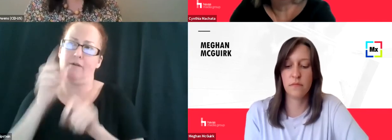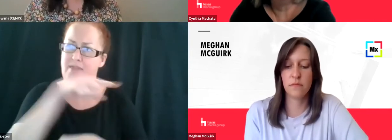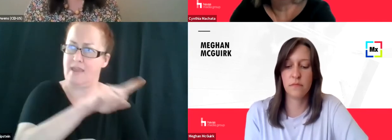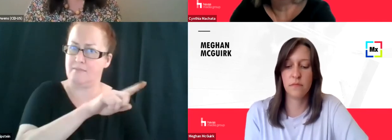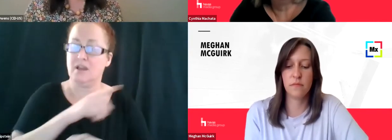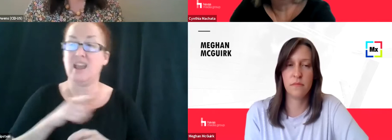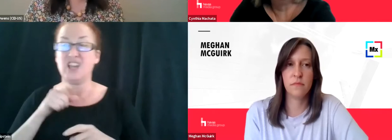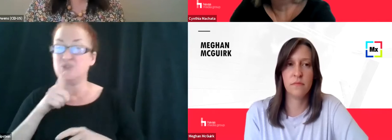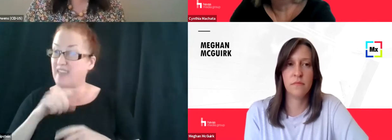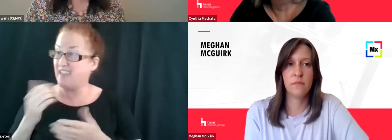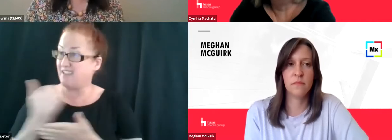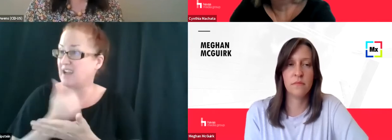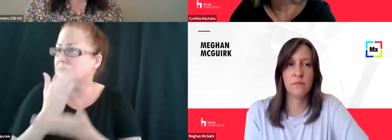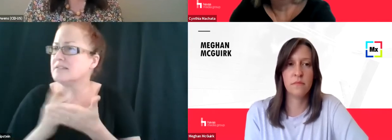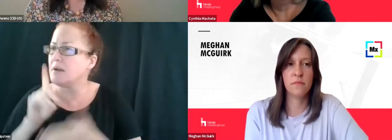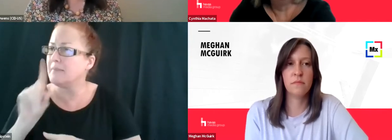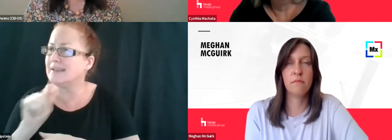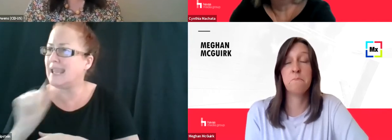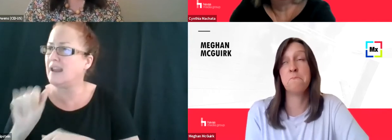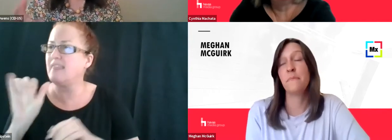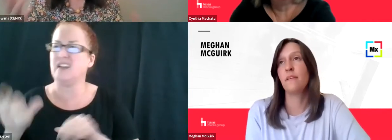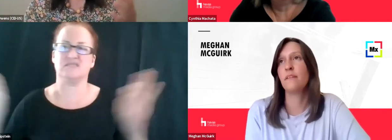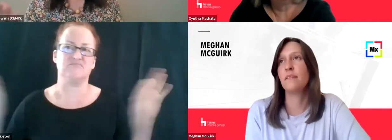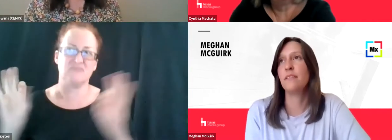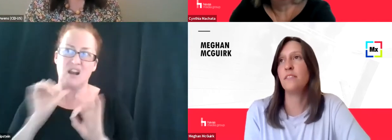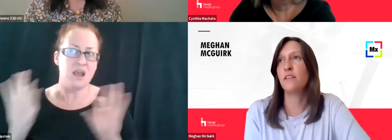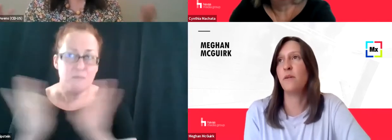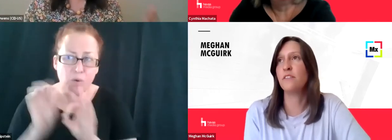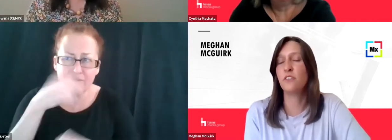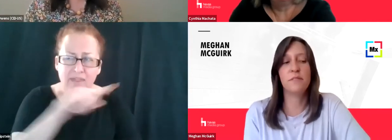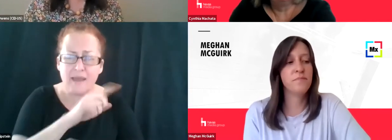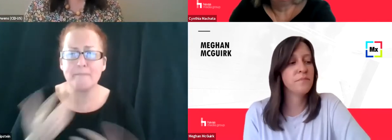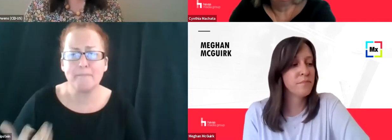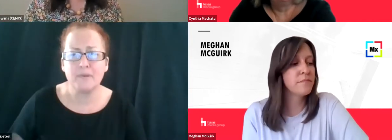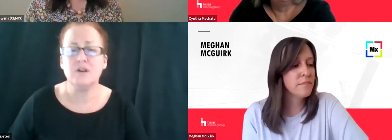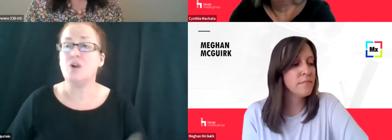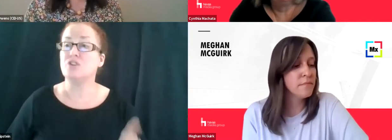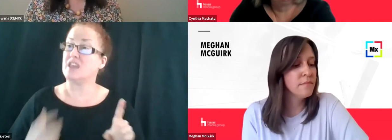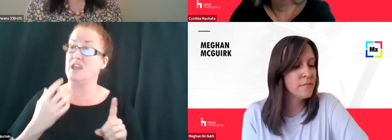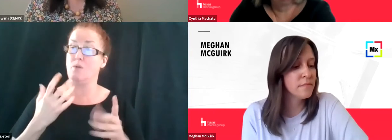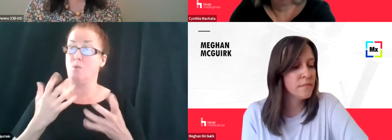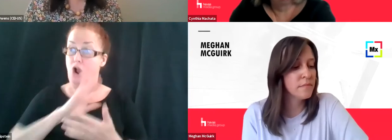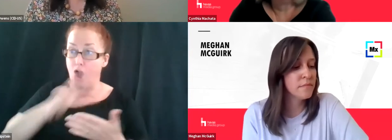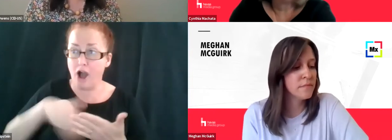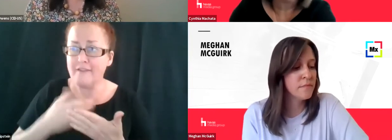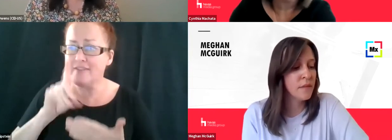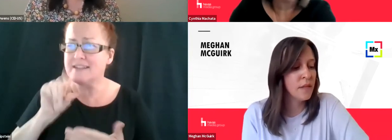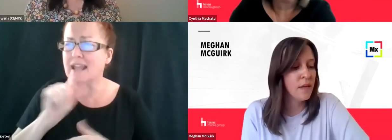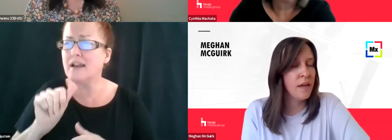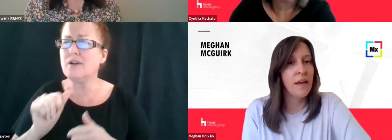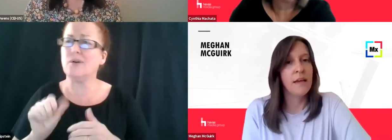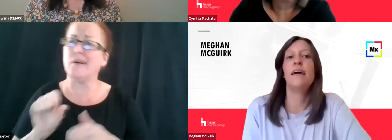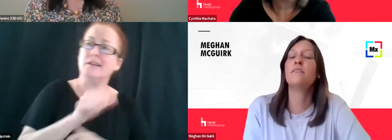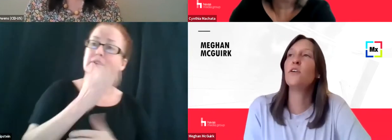provide any value whatsoever? Do you, is all of it valuable or is it some of it more valuable than others?